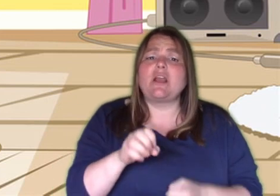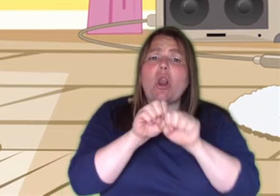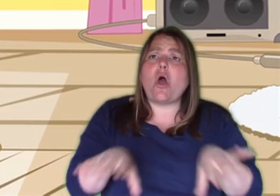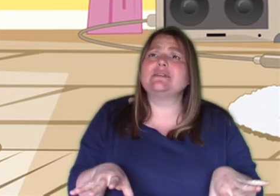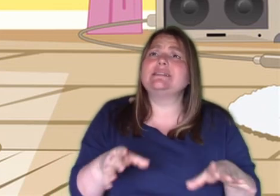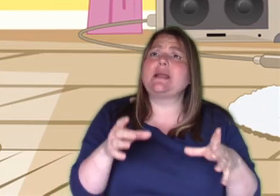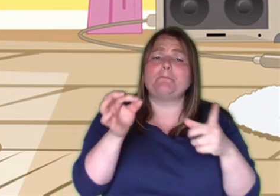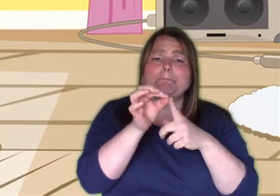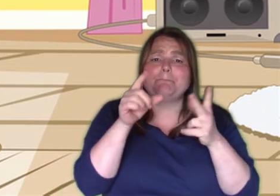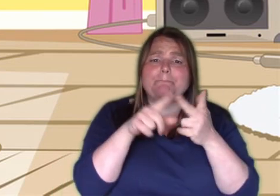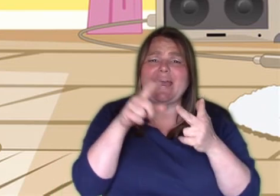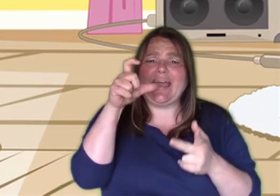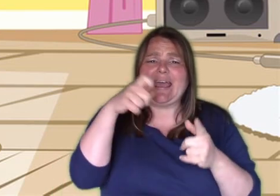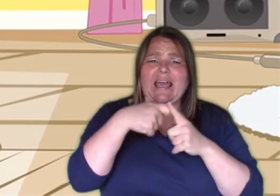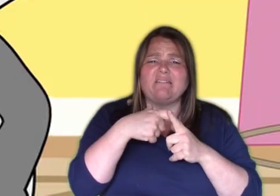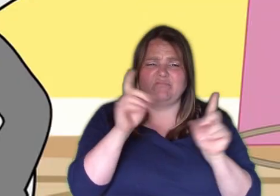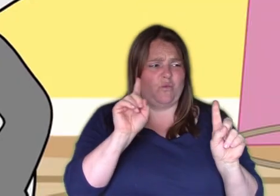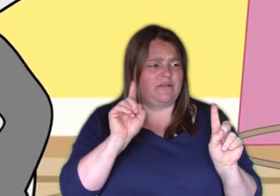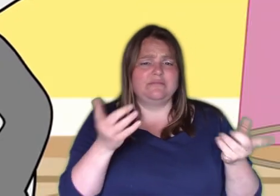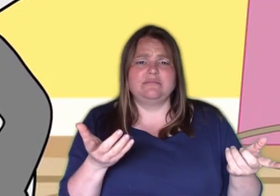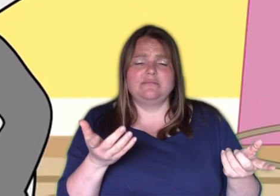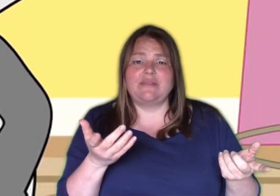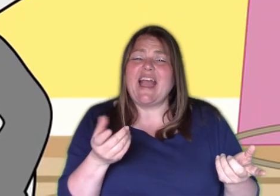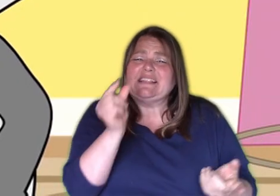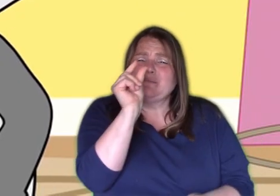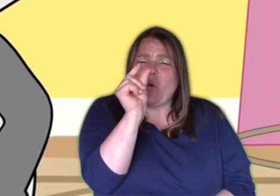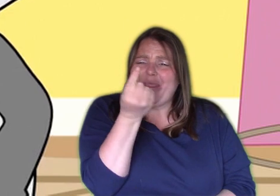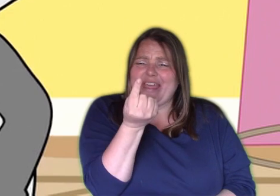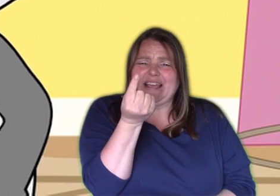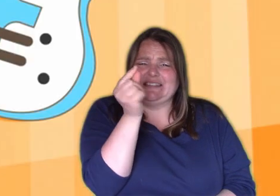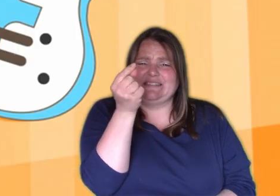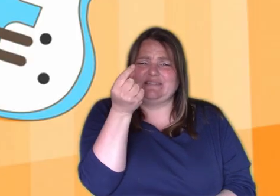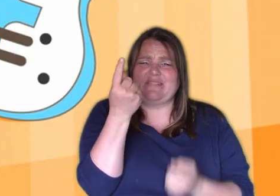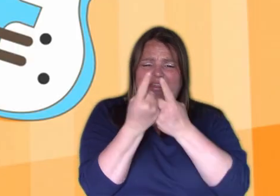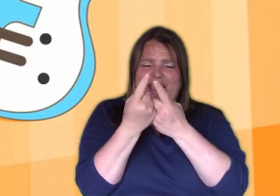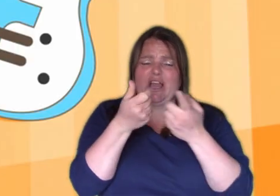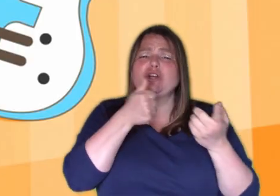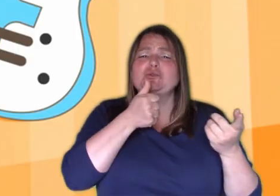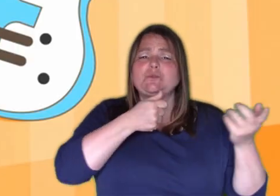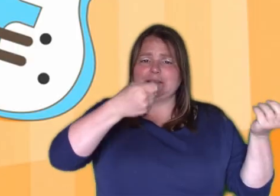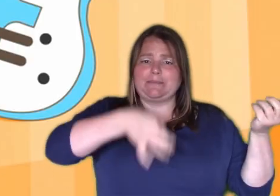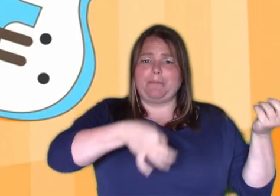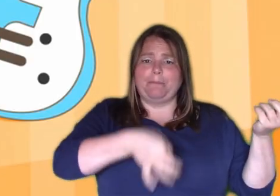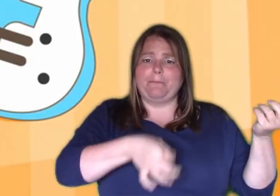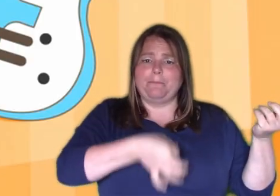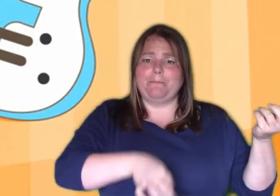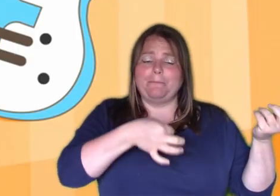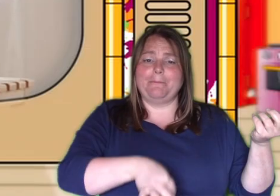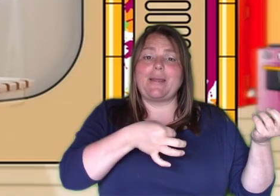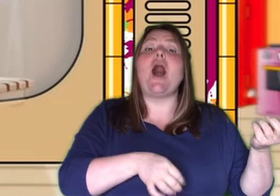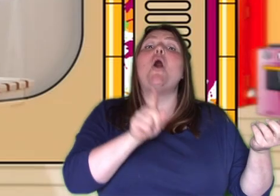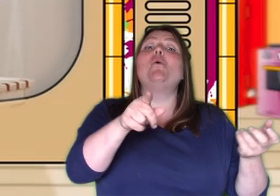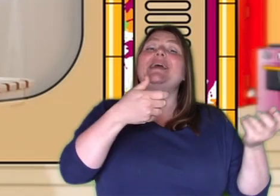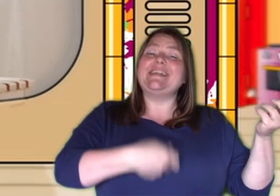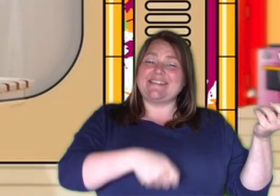dear. What is a pick, Milo? It's a small thing I used to strum my guitar with. Ah, a guitar